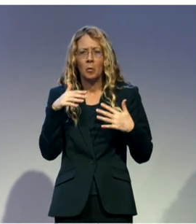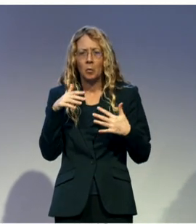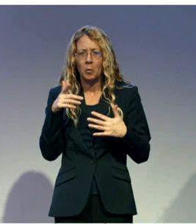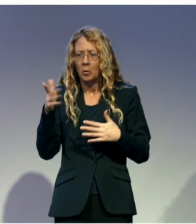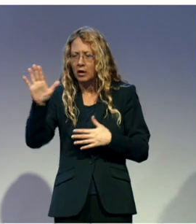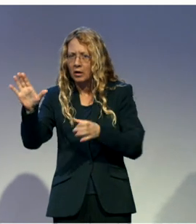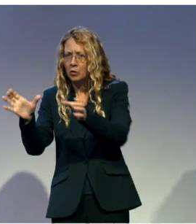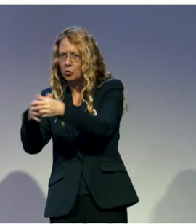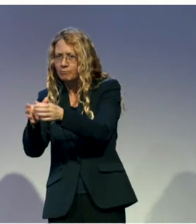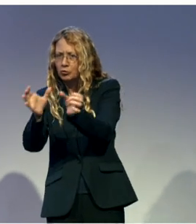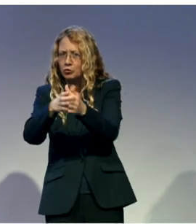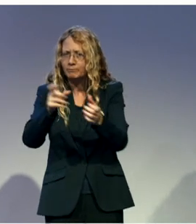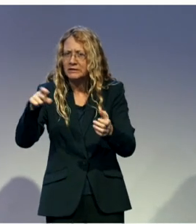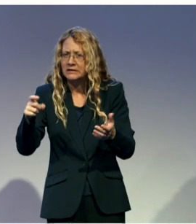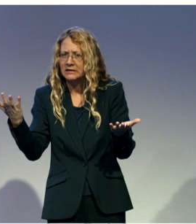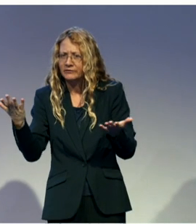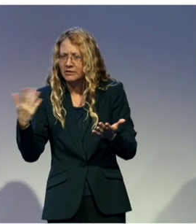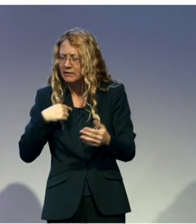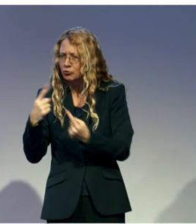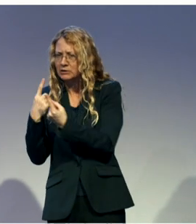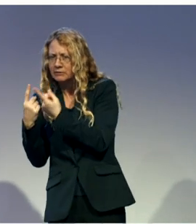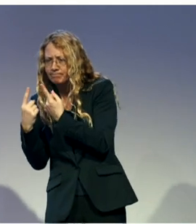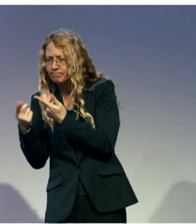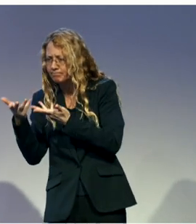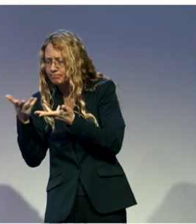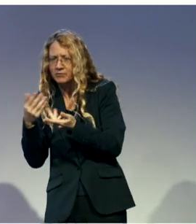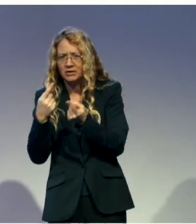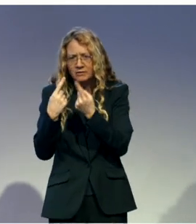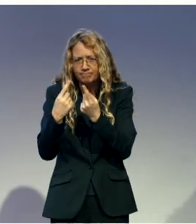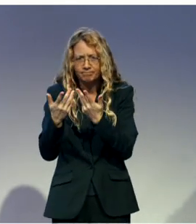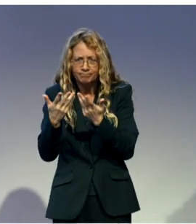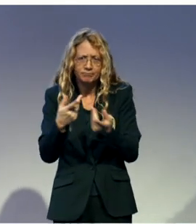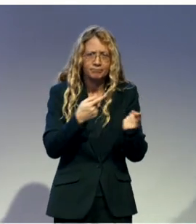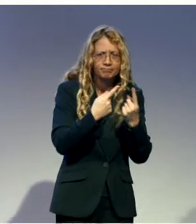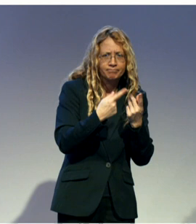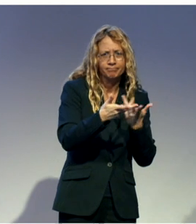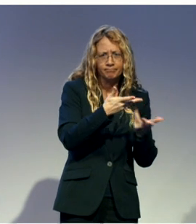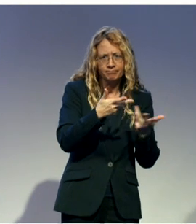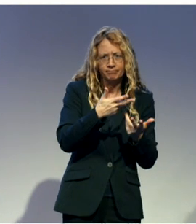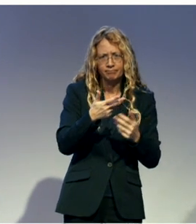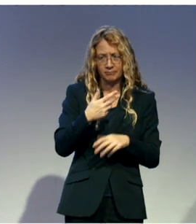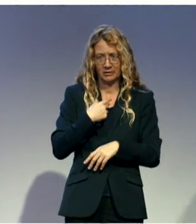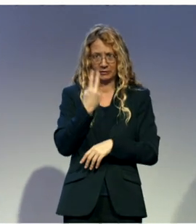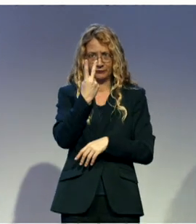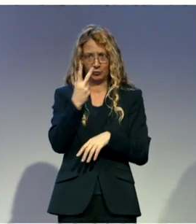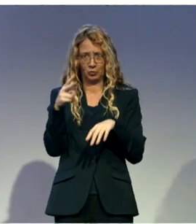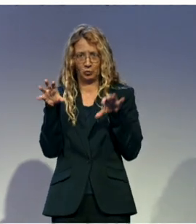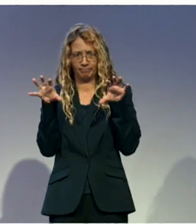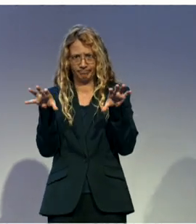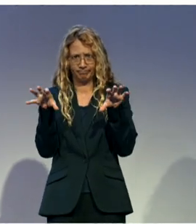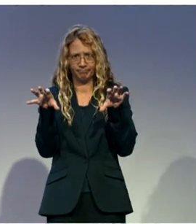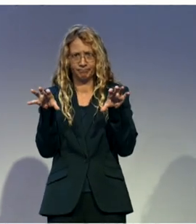with. And we prioritized this based on two areas. One, the level of